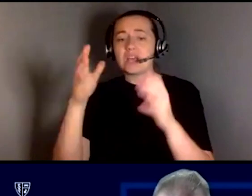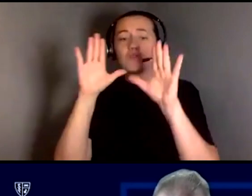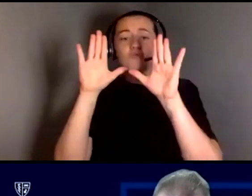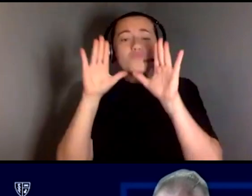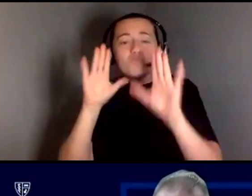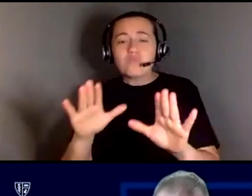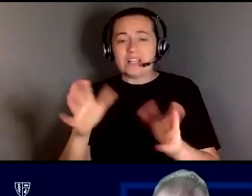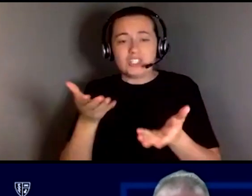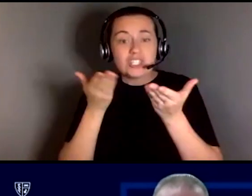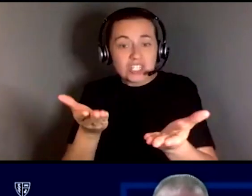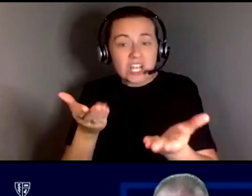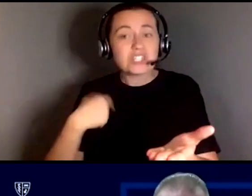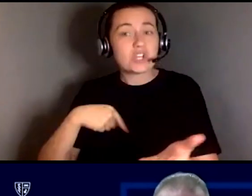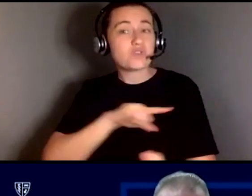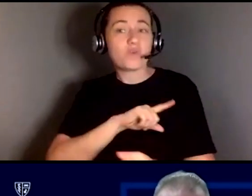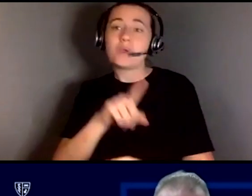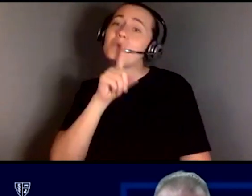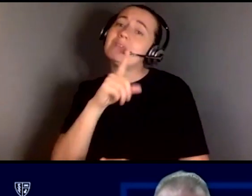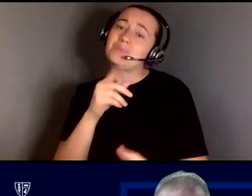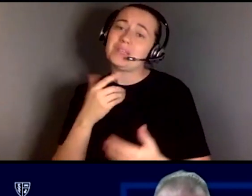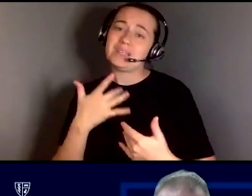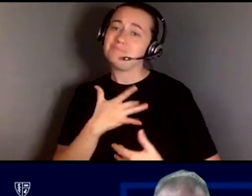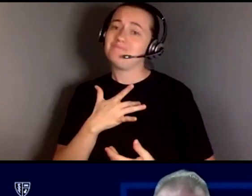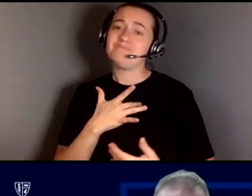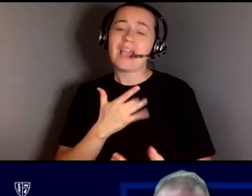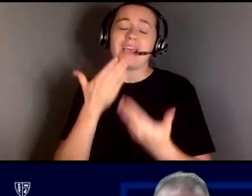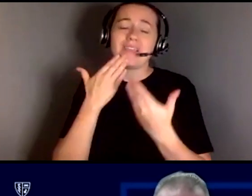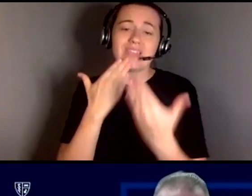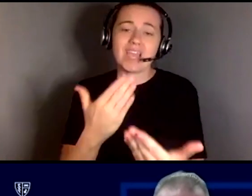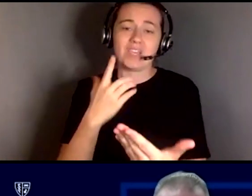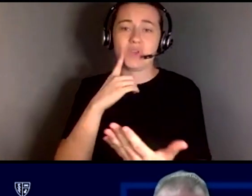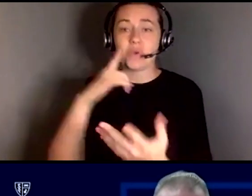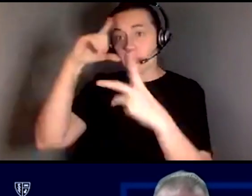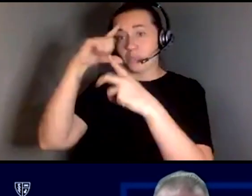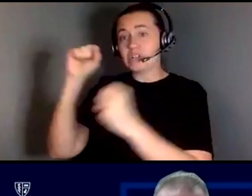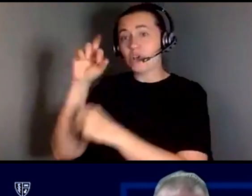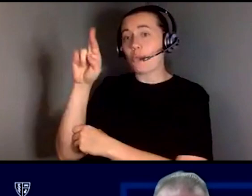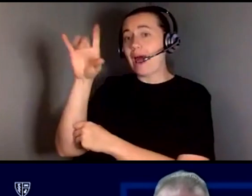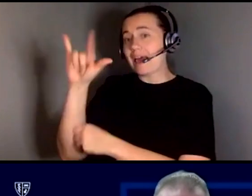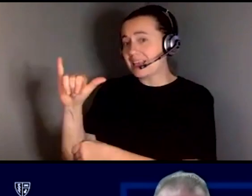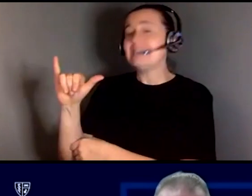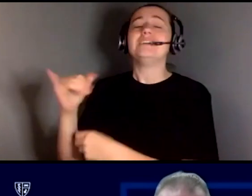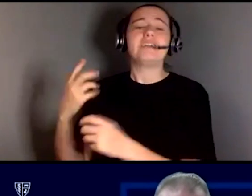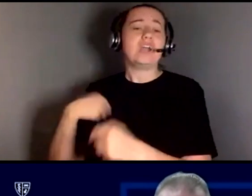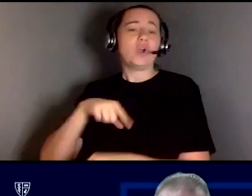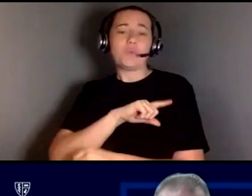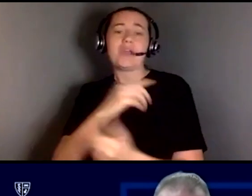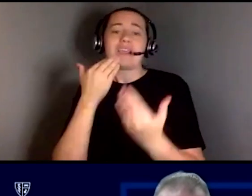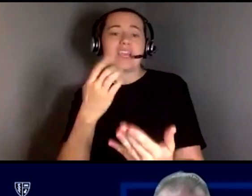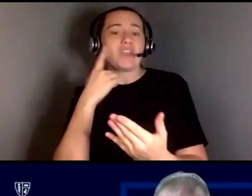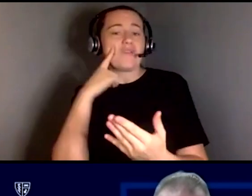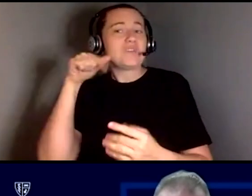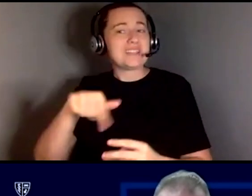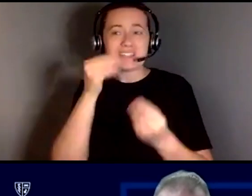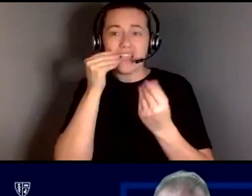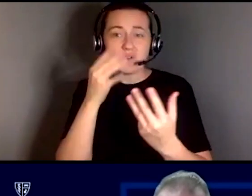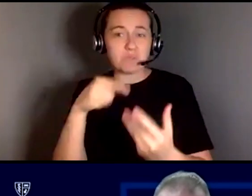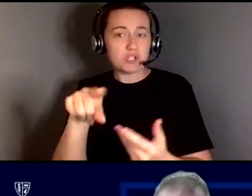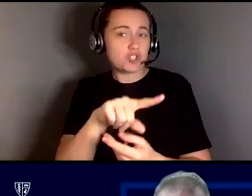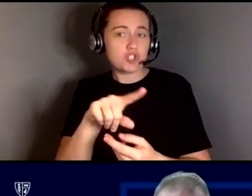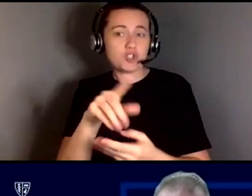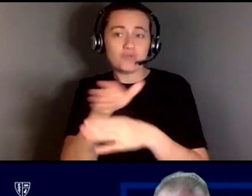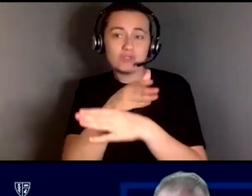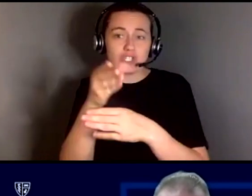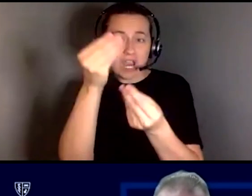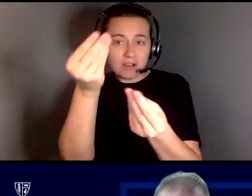our hearts, you know, on behalf of the president, President Riley, we thank you for, you know, this information that you've shared with us. And we